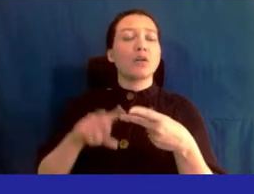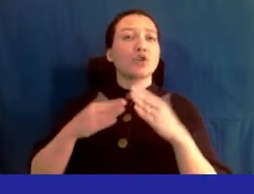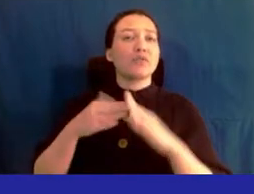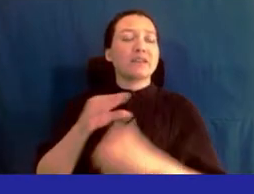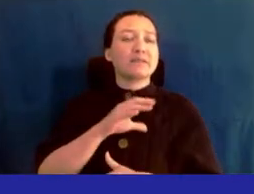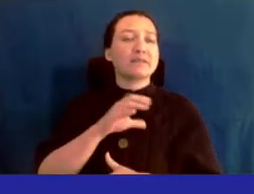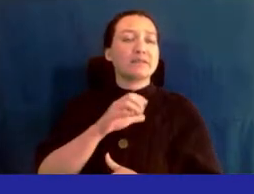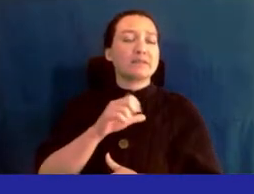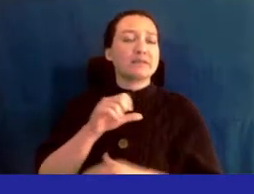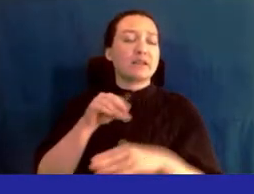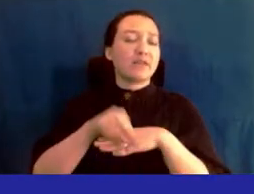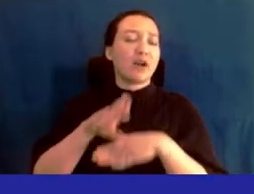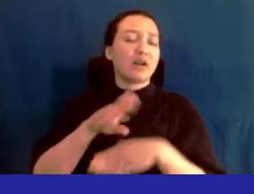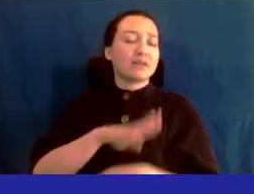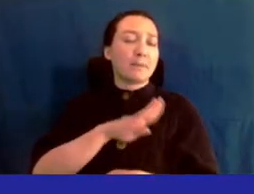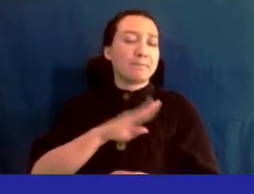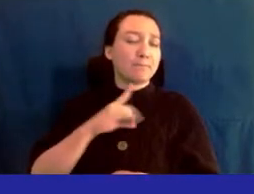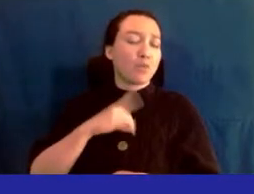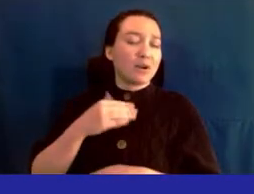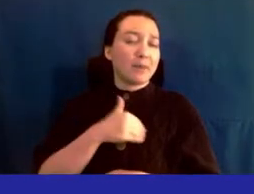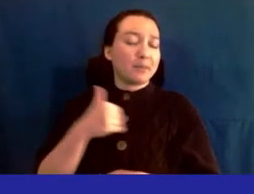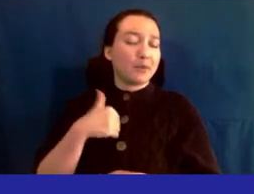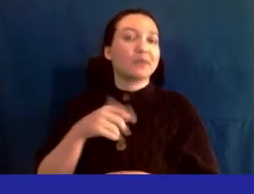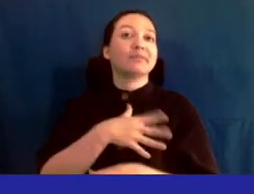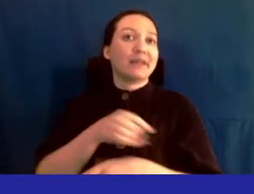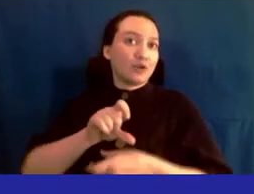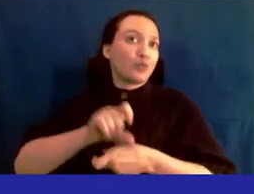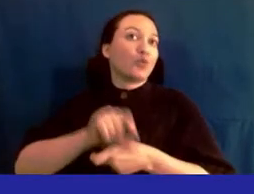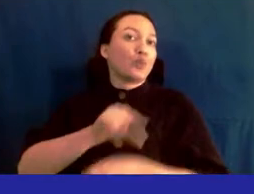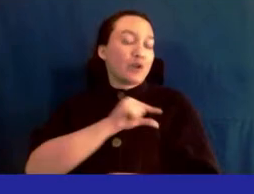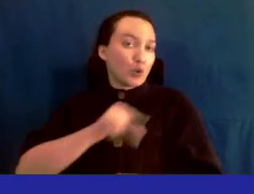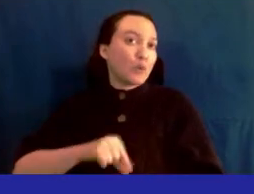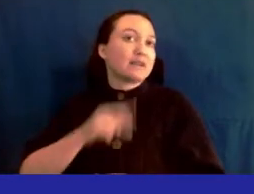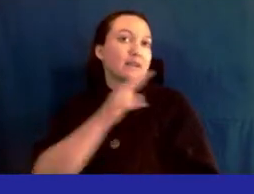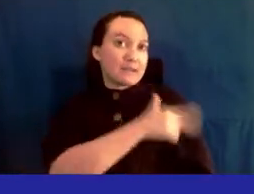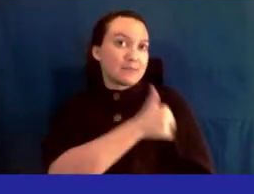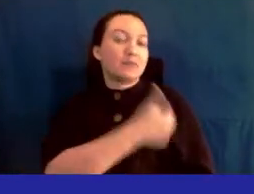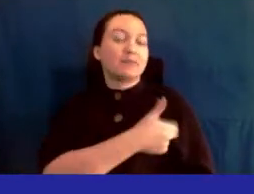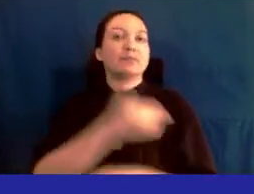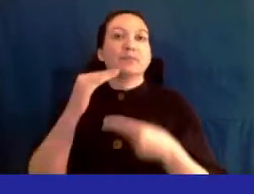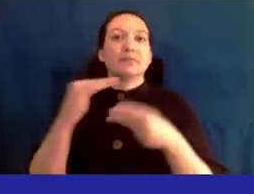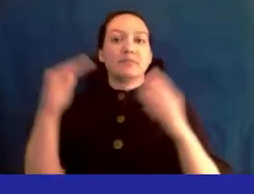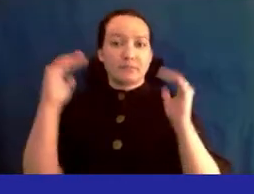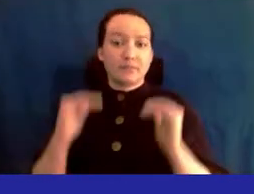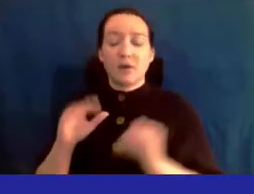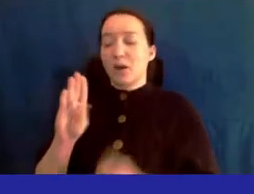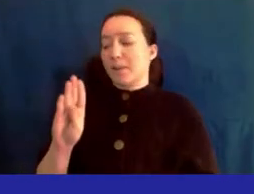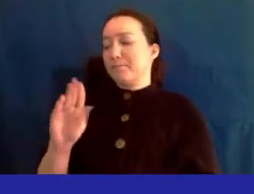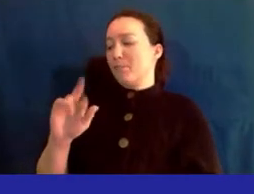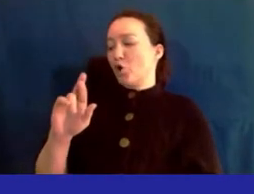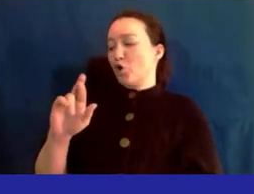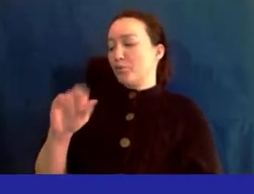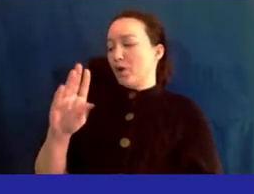board member and employee at queen's hospital and after that will be marva dudley